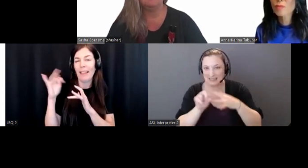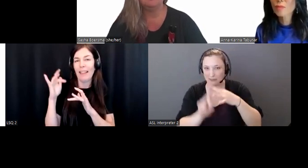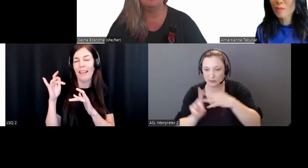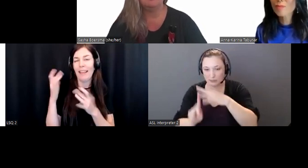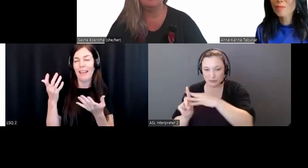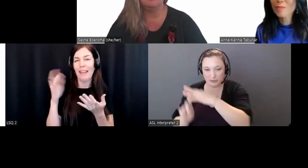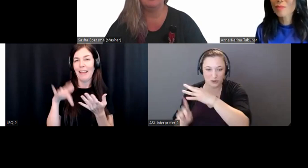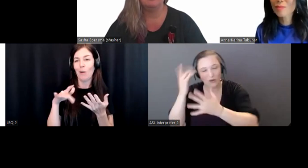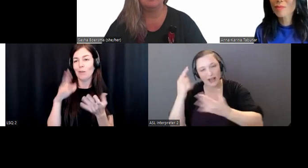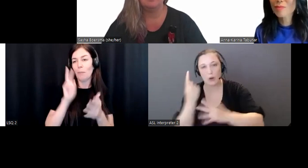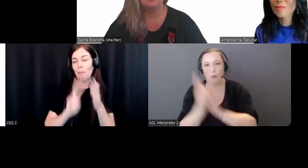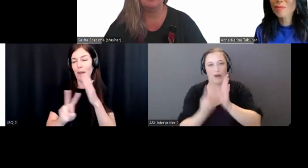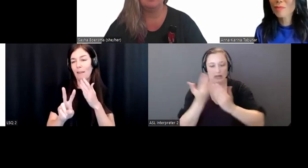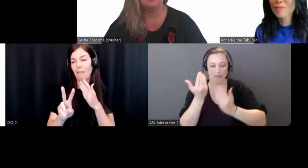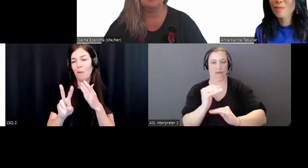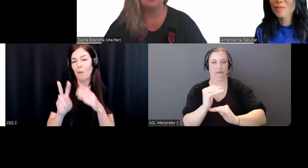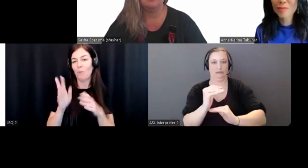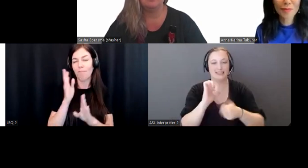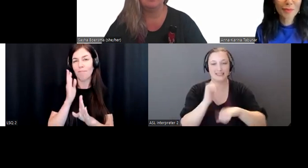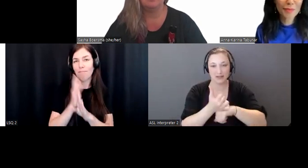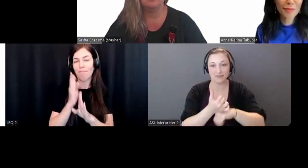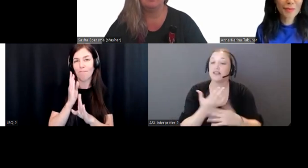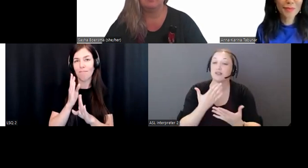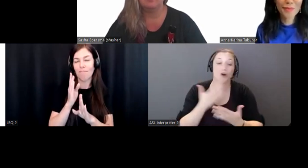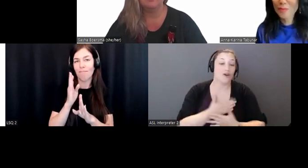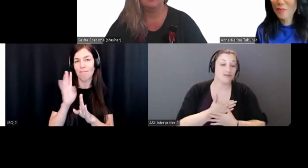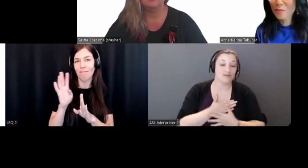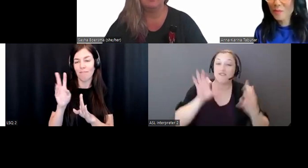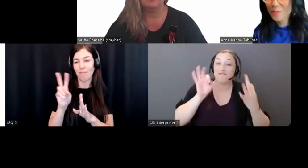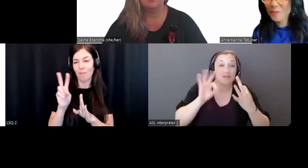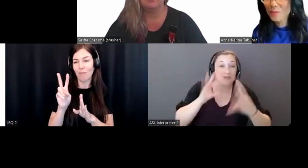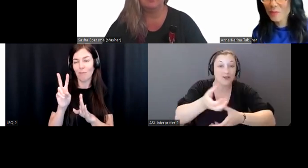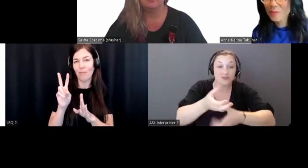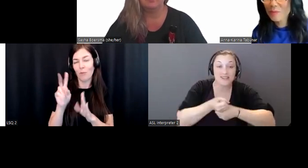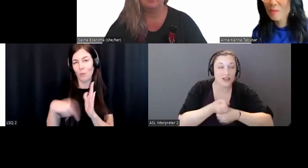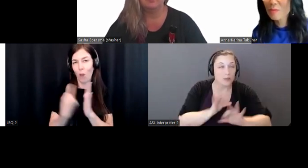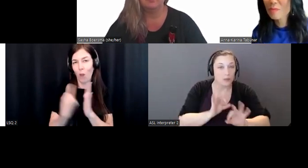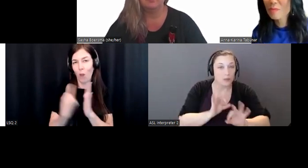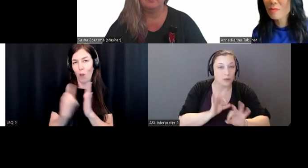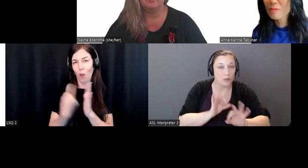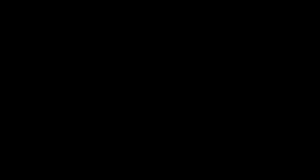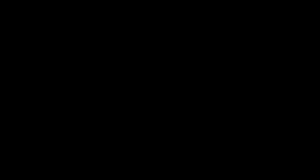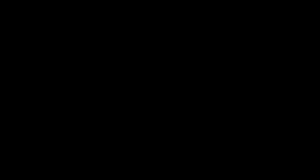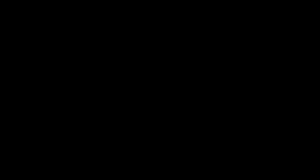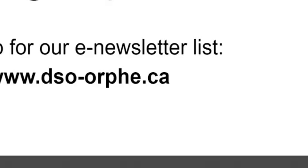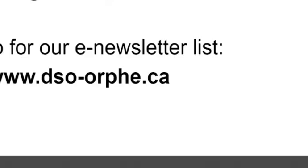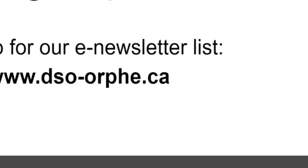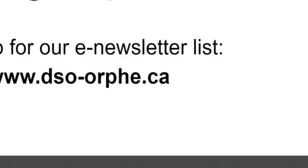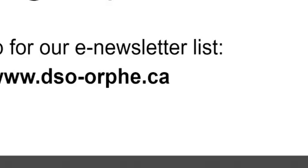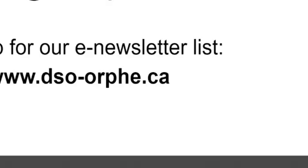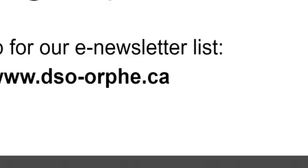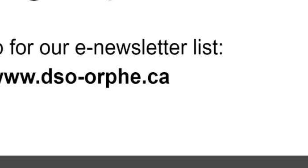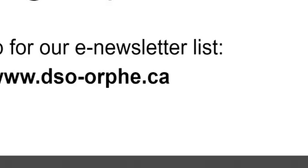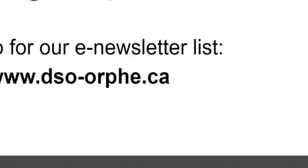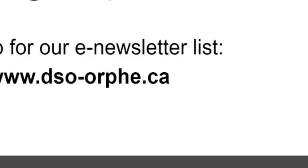feedback that we've gotten and what a wonderful chat that we're having. We're definitely going to hold on to this. We're going to hold